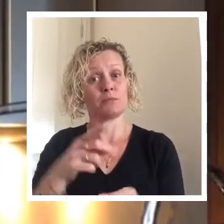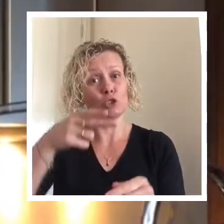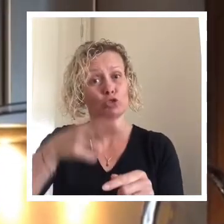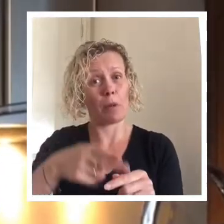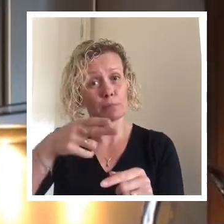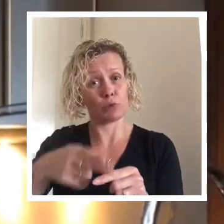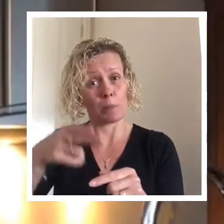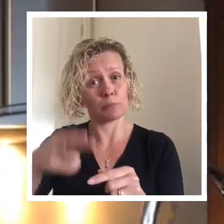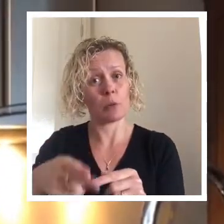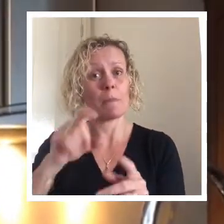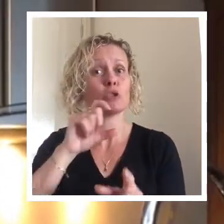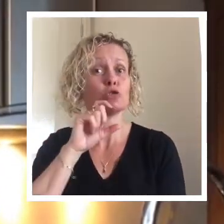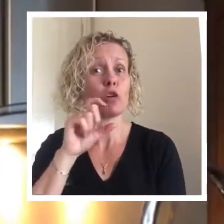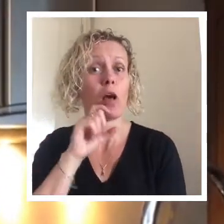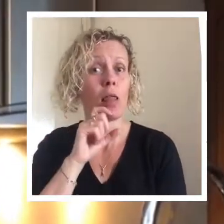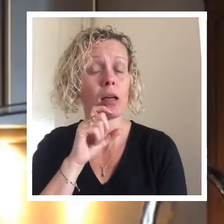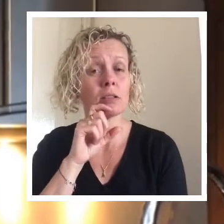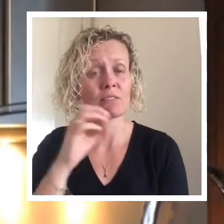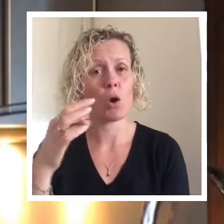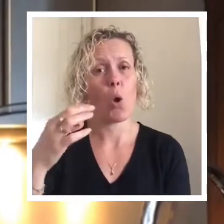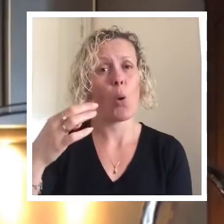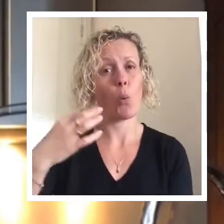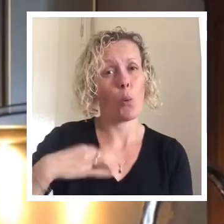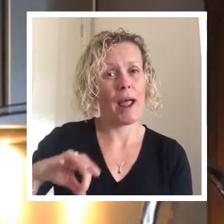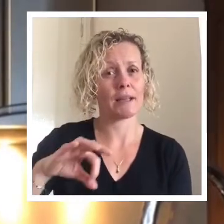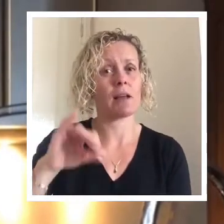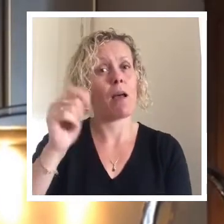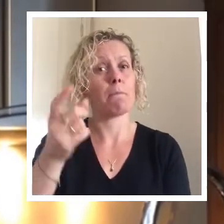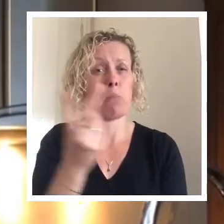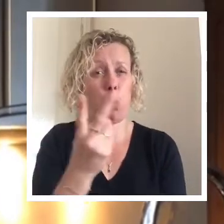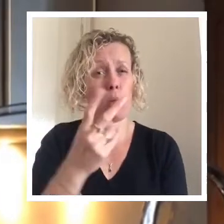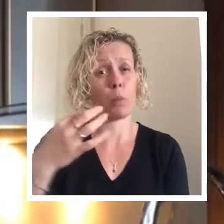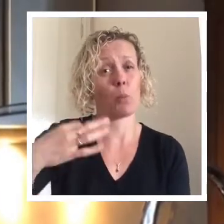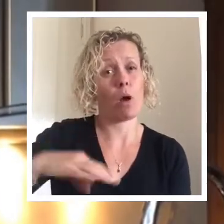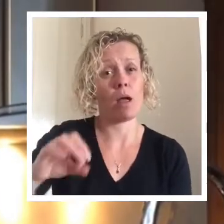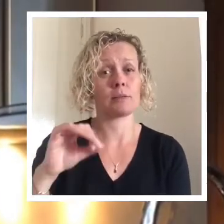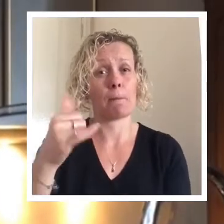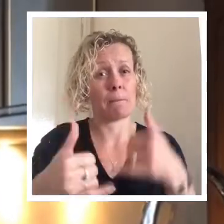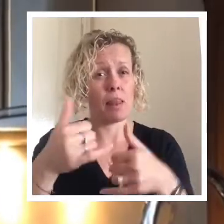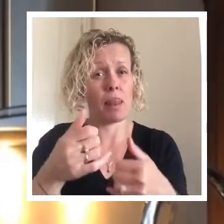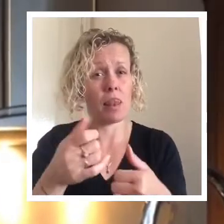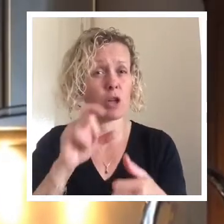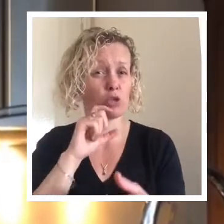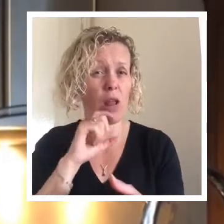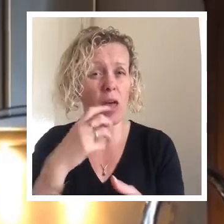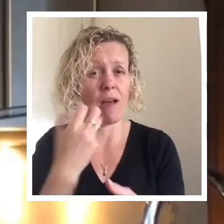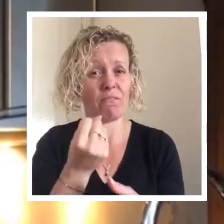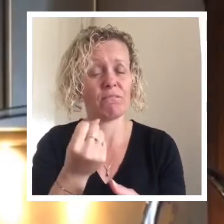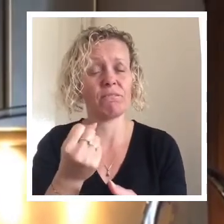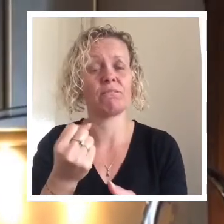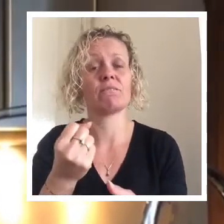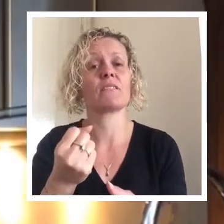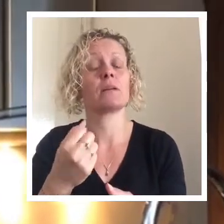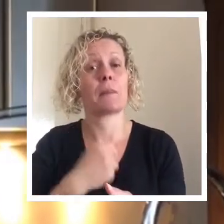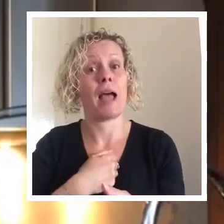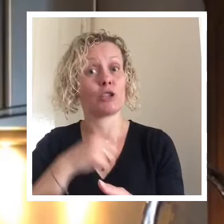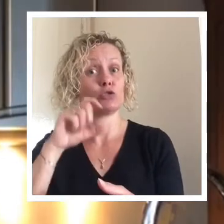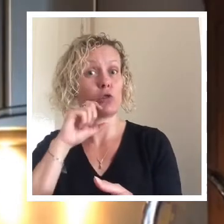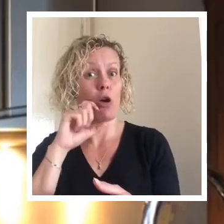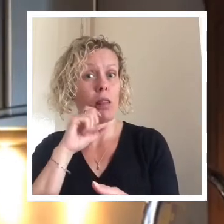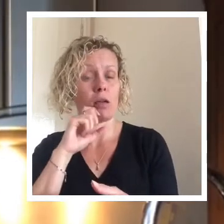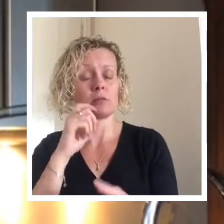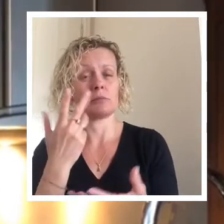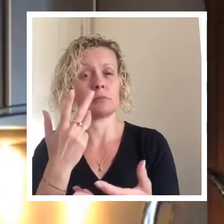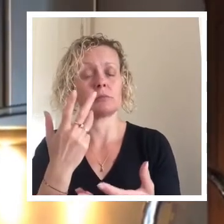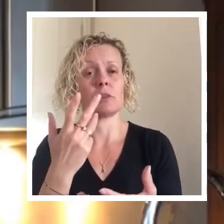my chocolate. I've got some white chocolate and some milk chocolate. Now if your chocolate is quite soft, if it